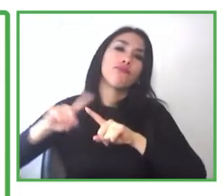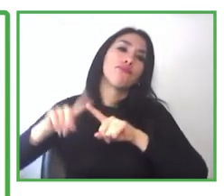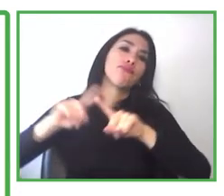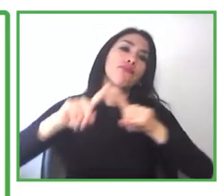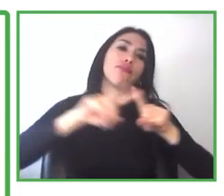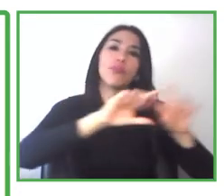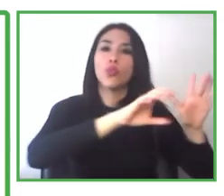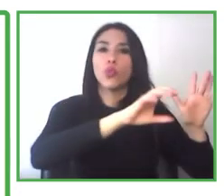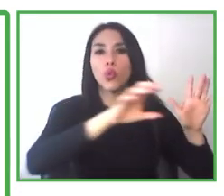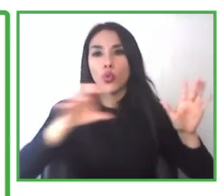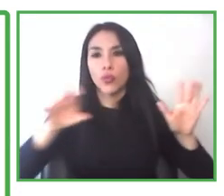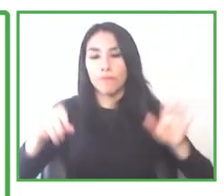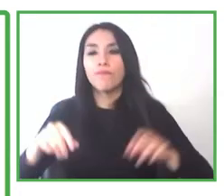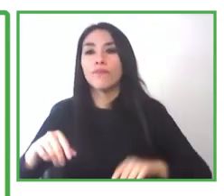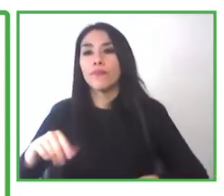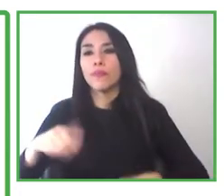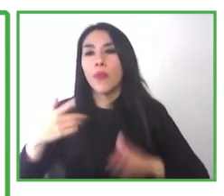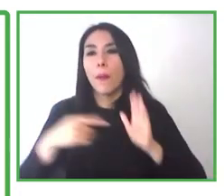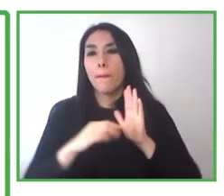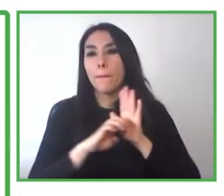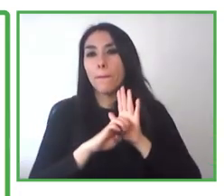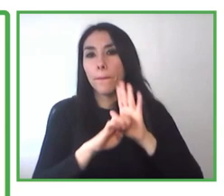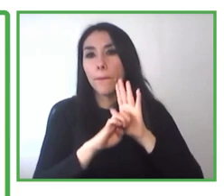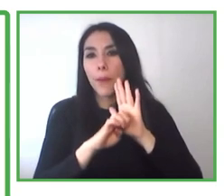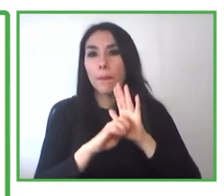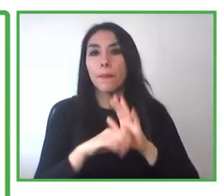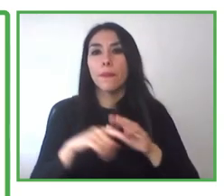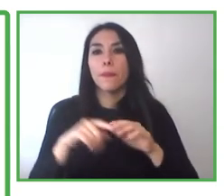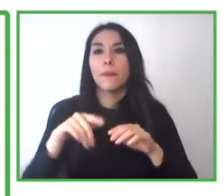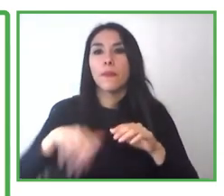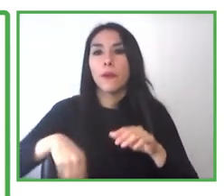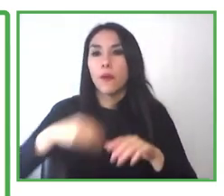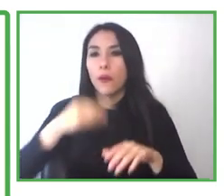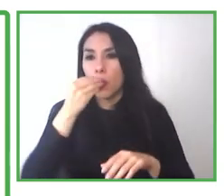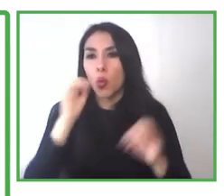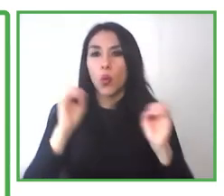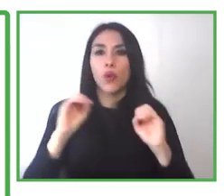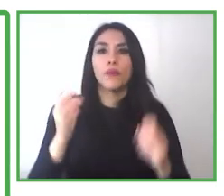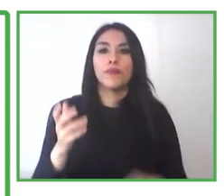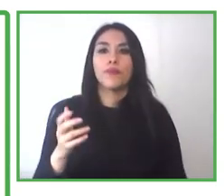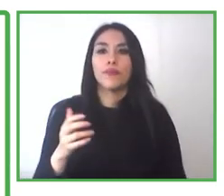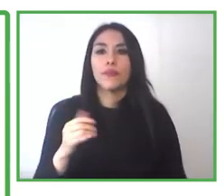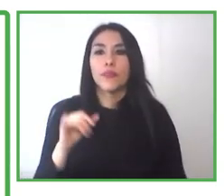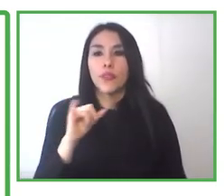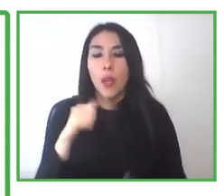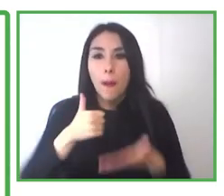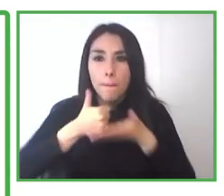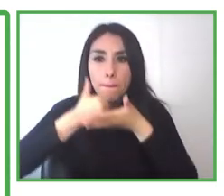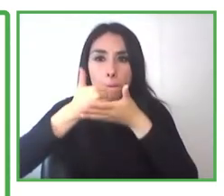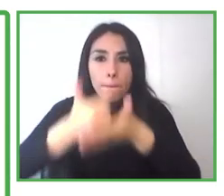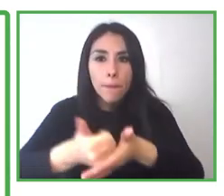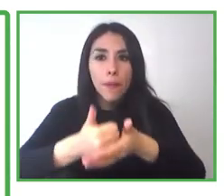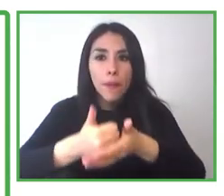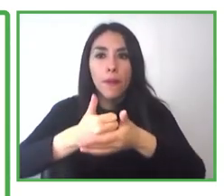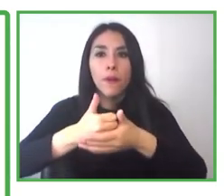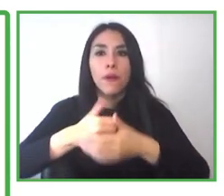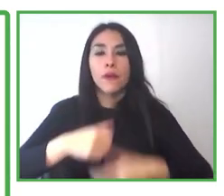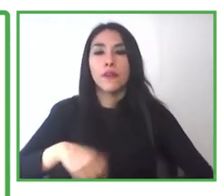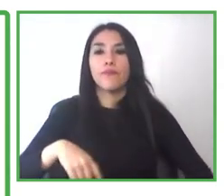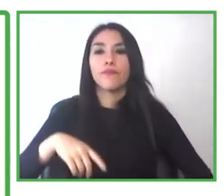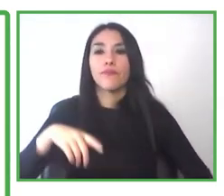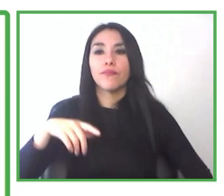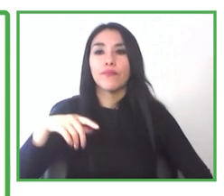installers, sellers, salespeople, logistics assistants, etc. Because,